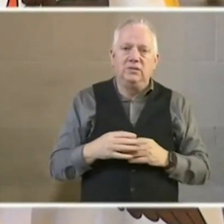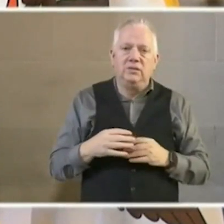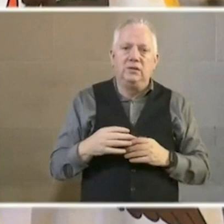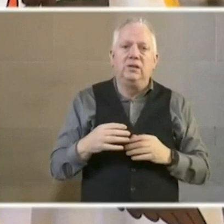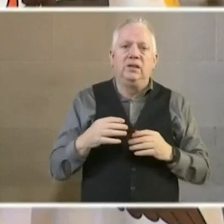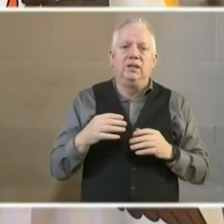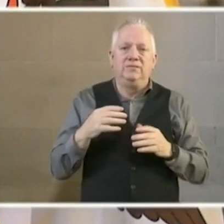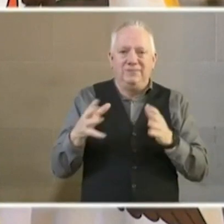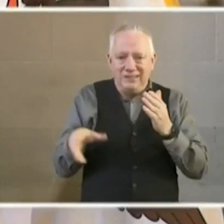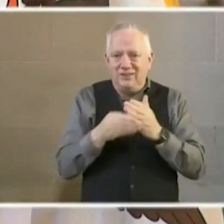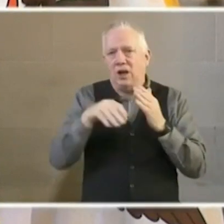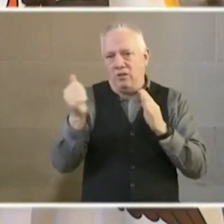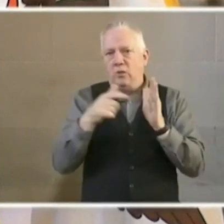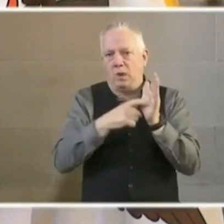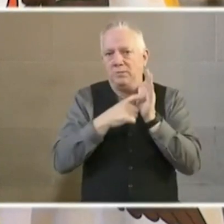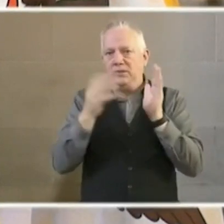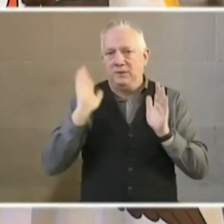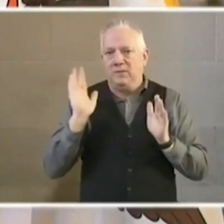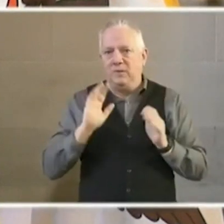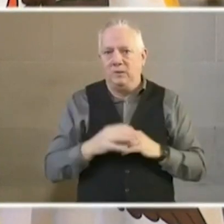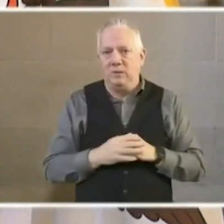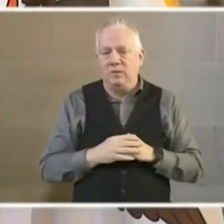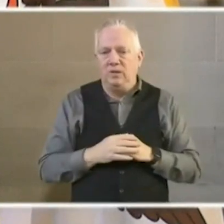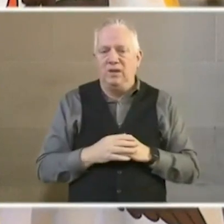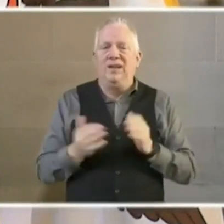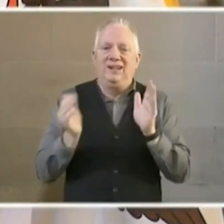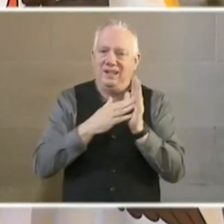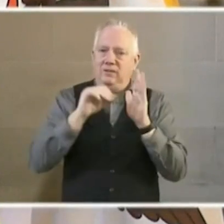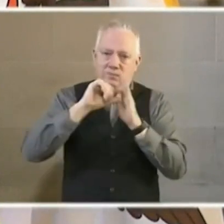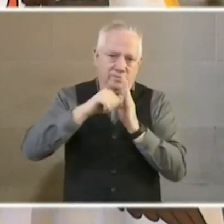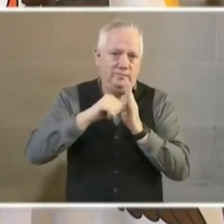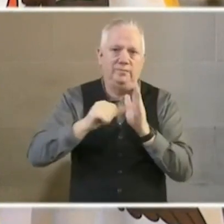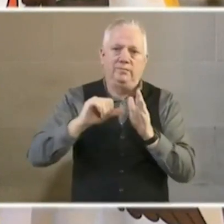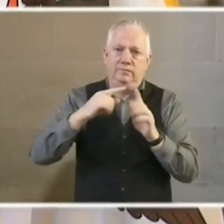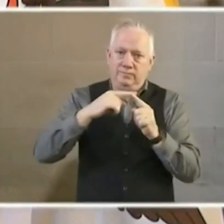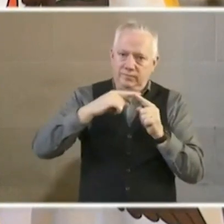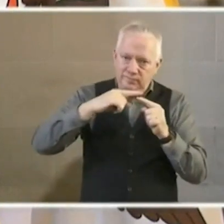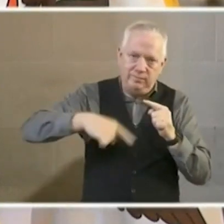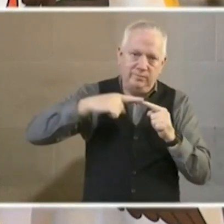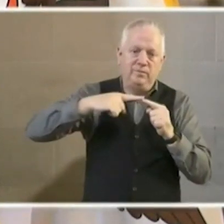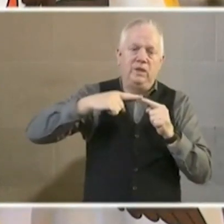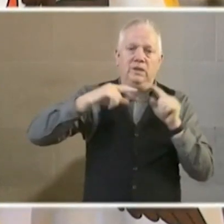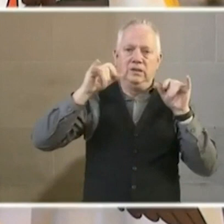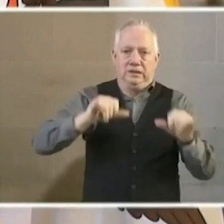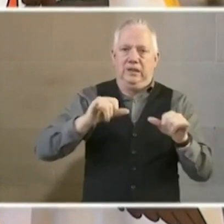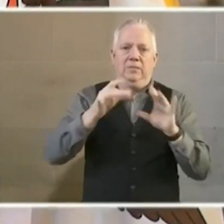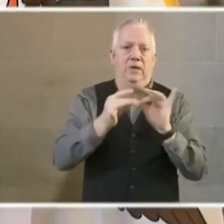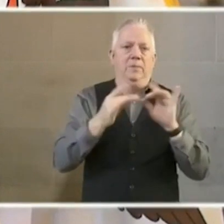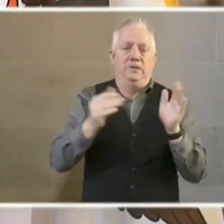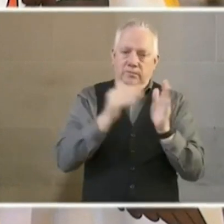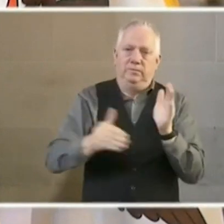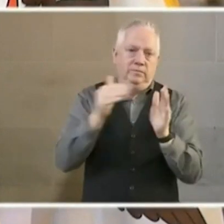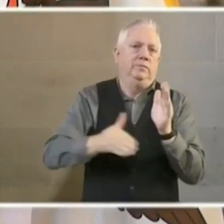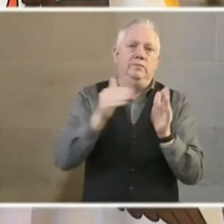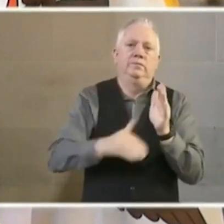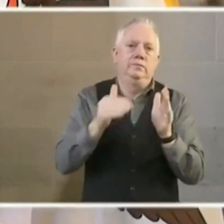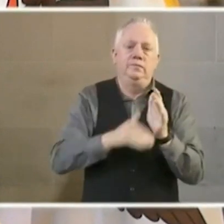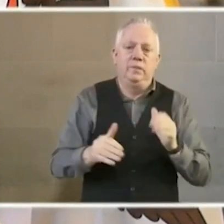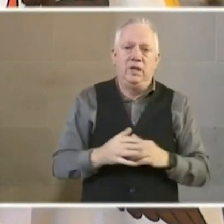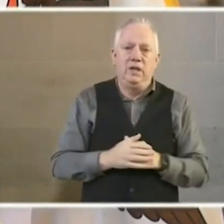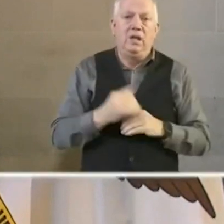of the requirements that we had before. And, again, I just want to go back to a comment that I have made time and time again.